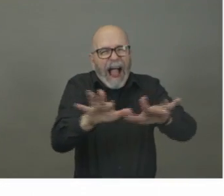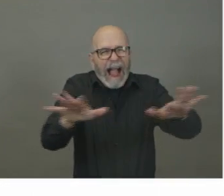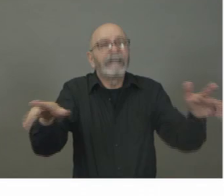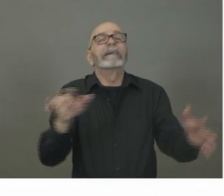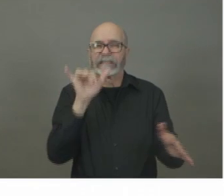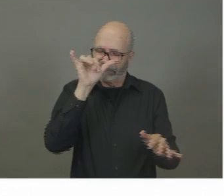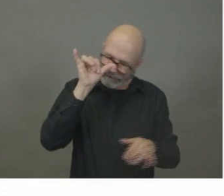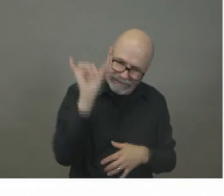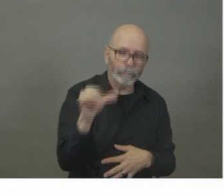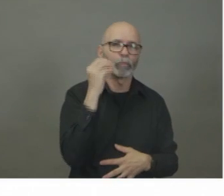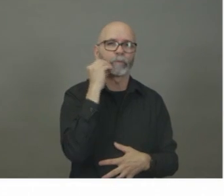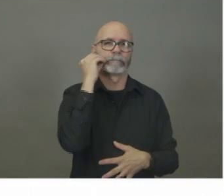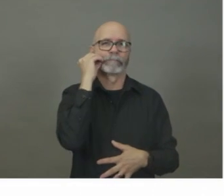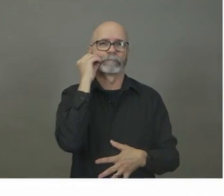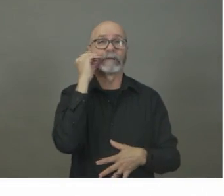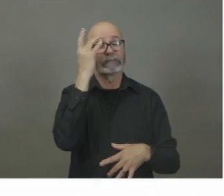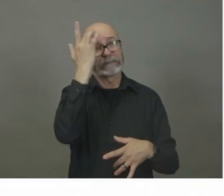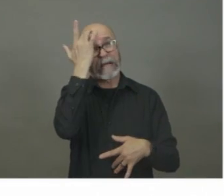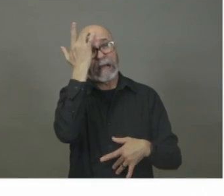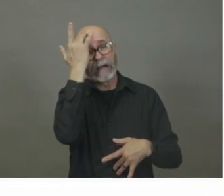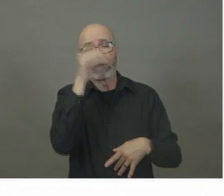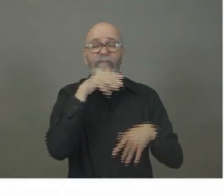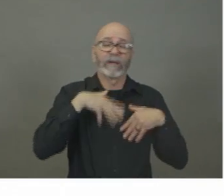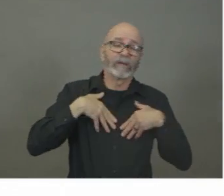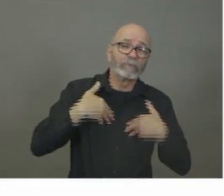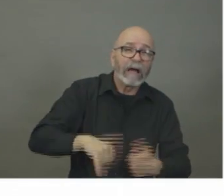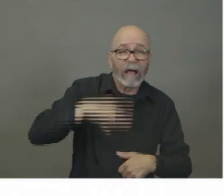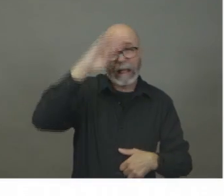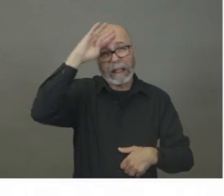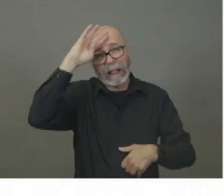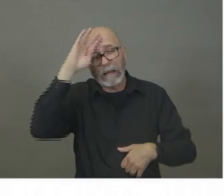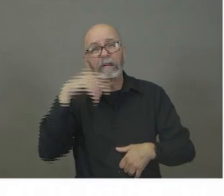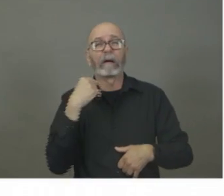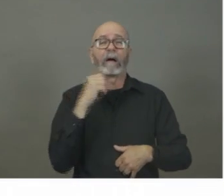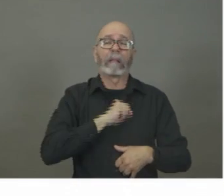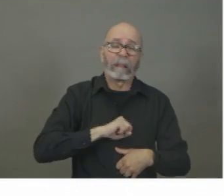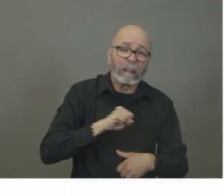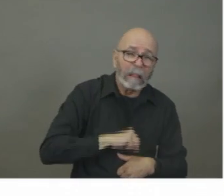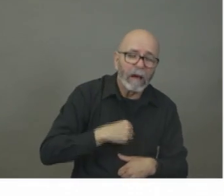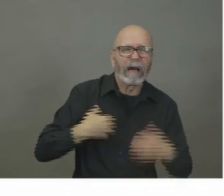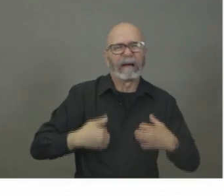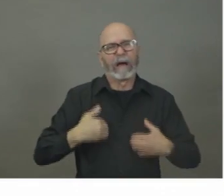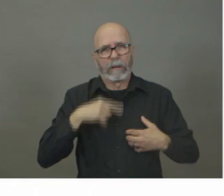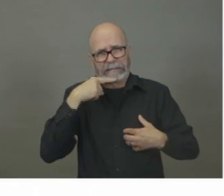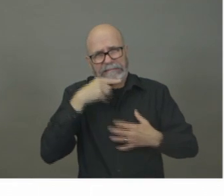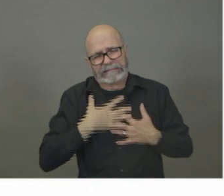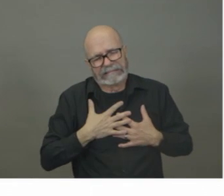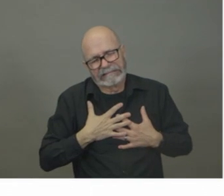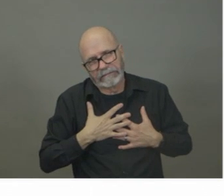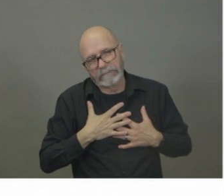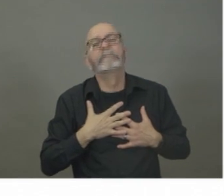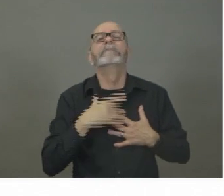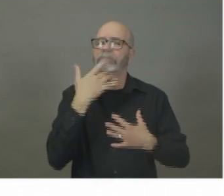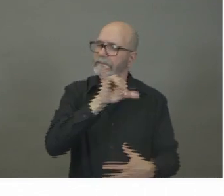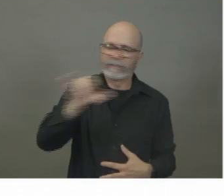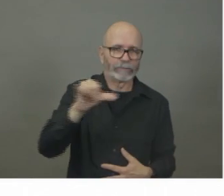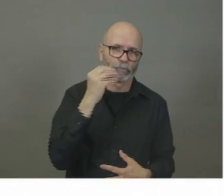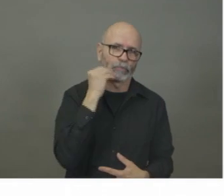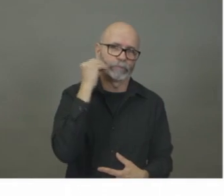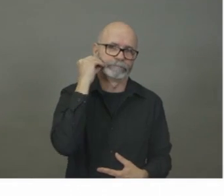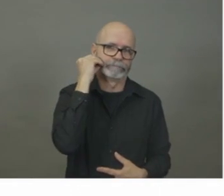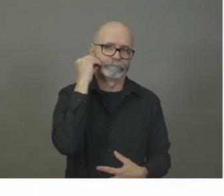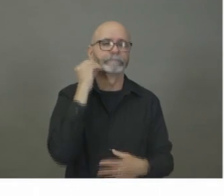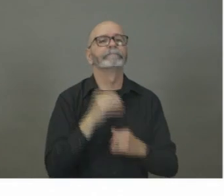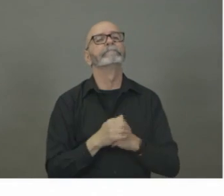you're sick, especially with fever or cough, all of those are critically important because of the way this virus is spread.